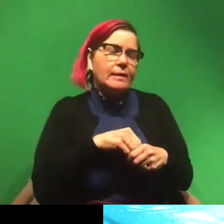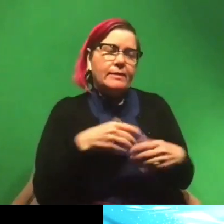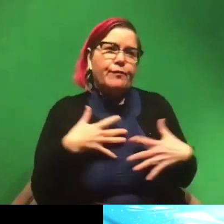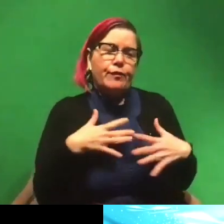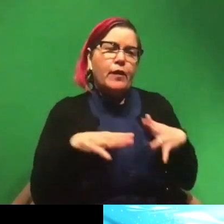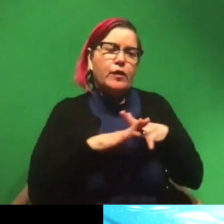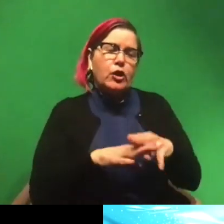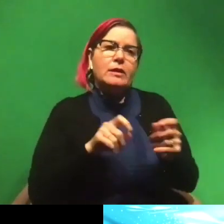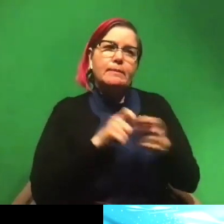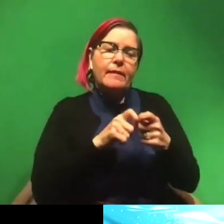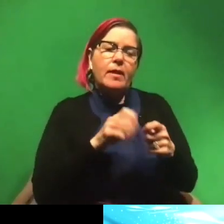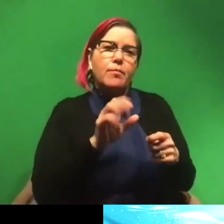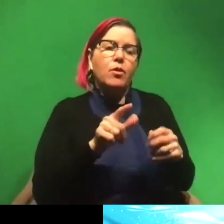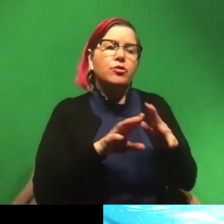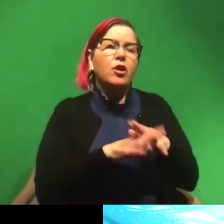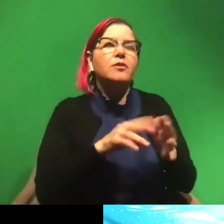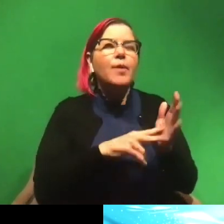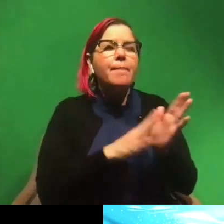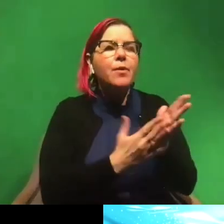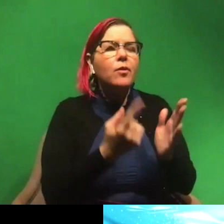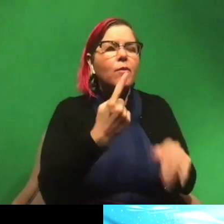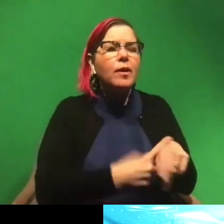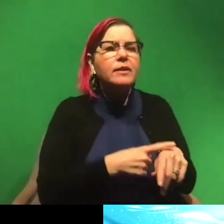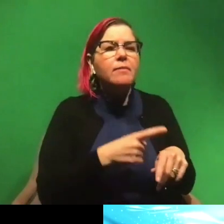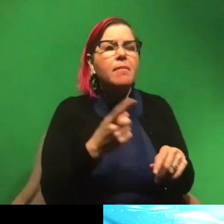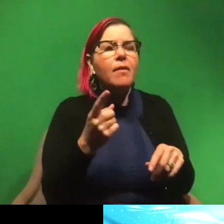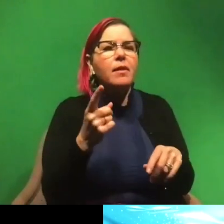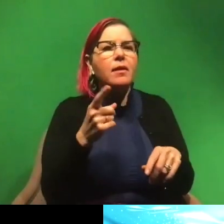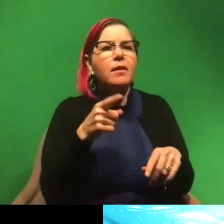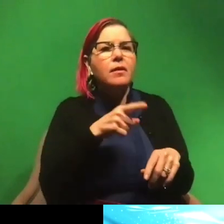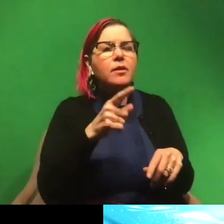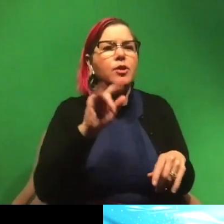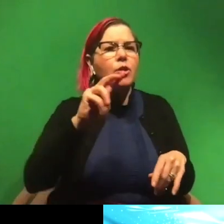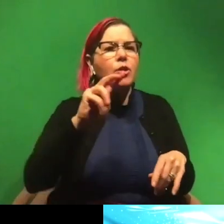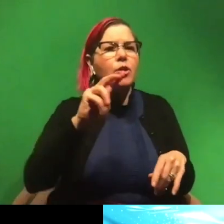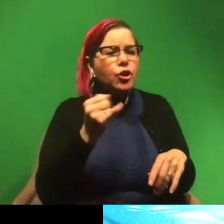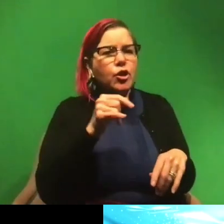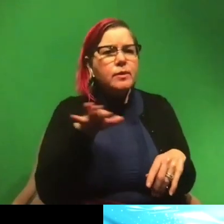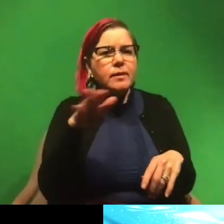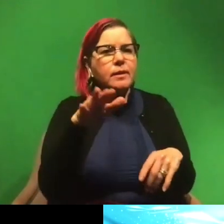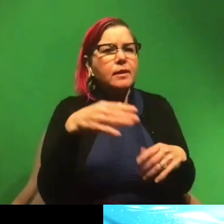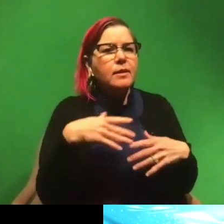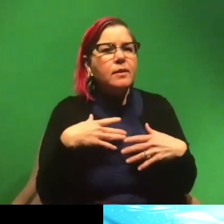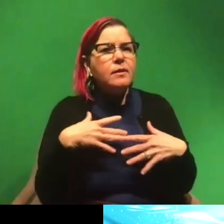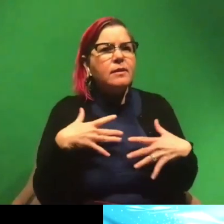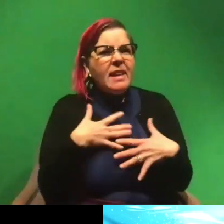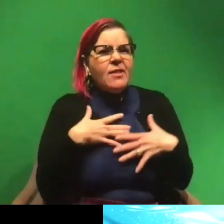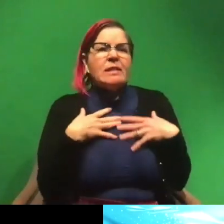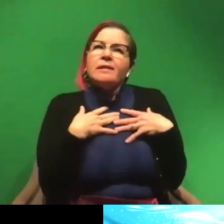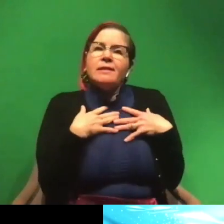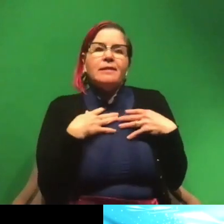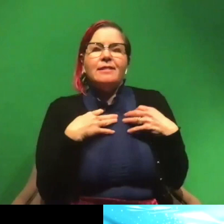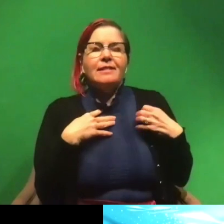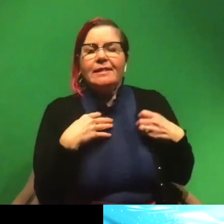particularly bull sharks, because I read this book one time about them coming up to up into Jersey, like New Jersey. And yeah, very spooky. Um,